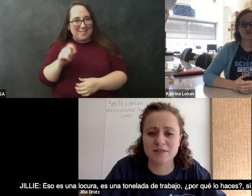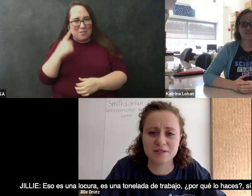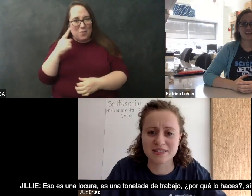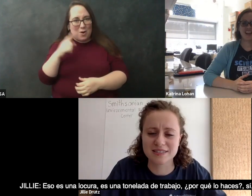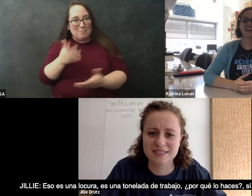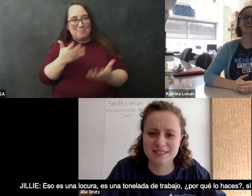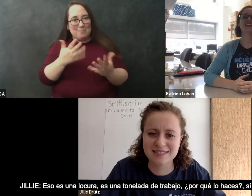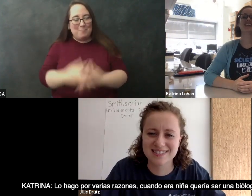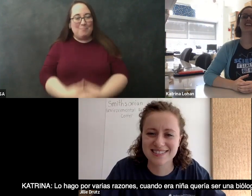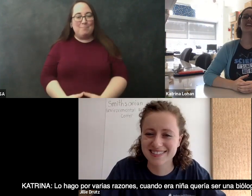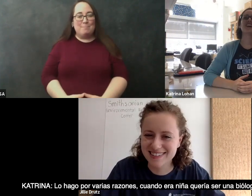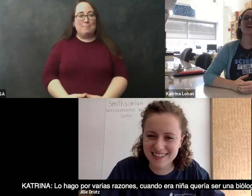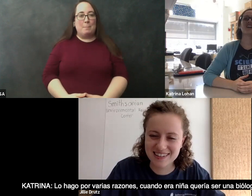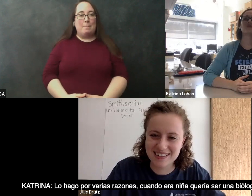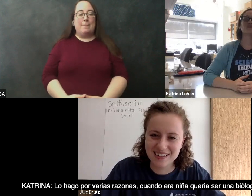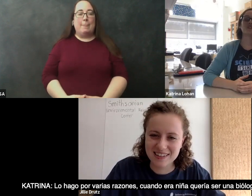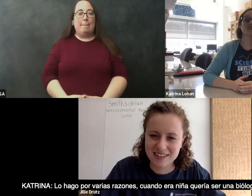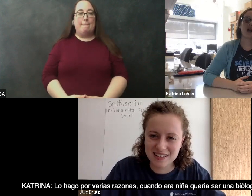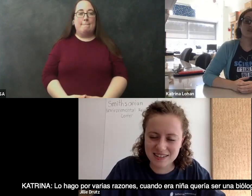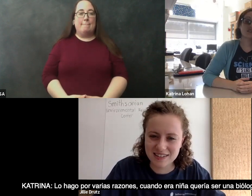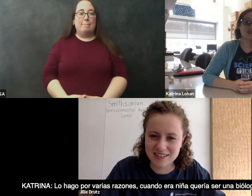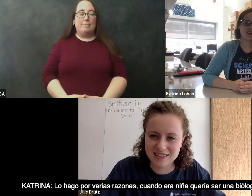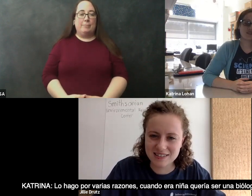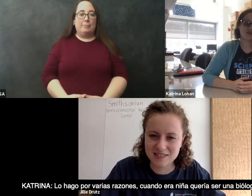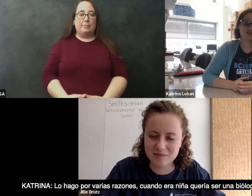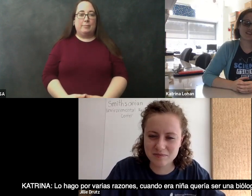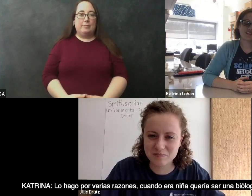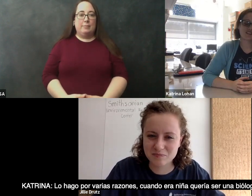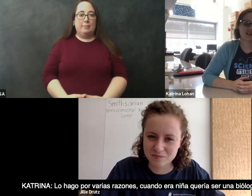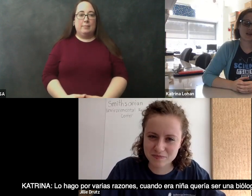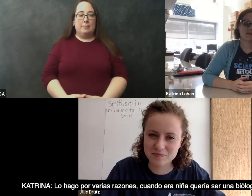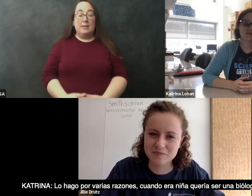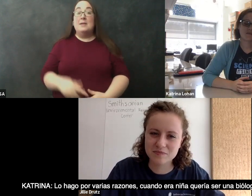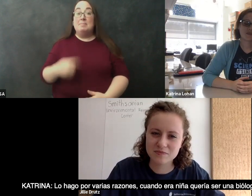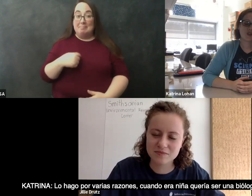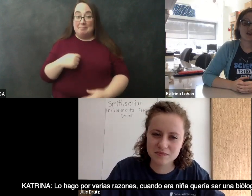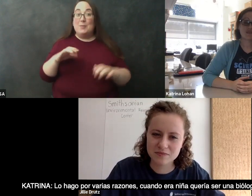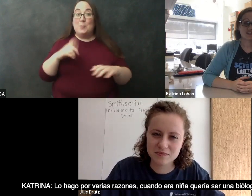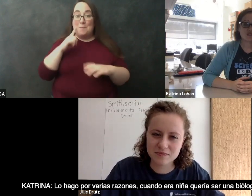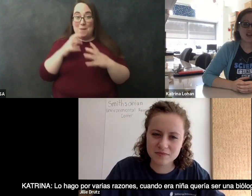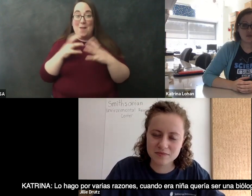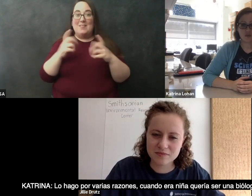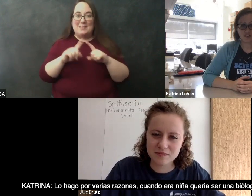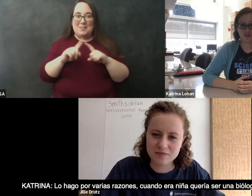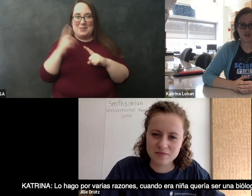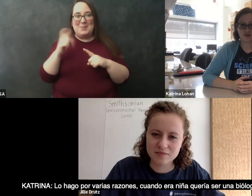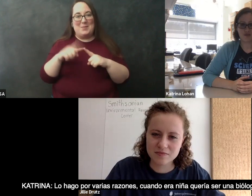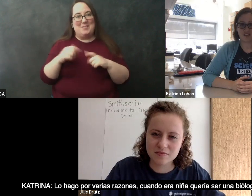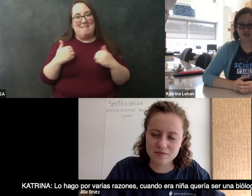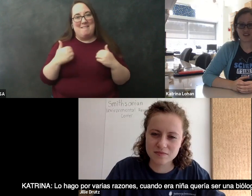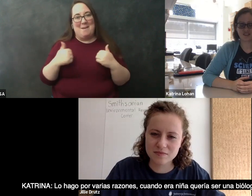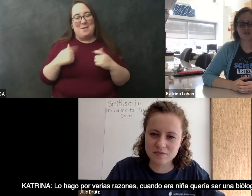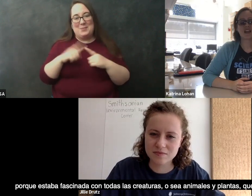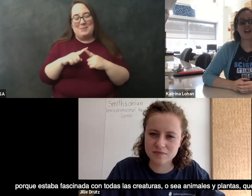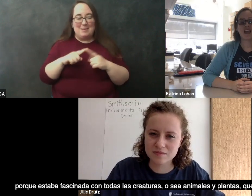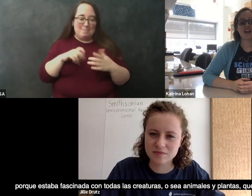for it why do you do this um well so i do this for a lot of different reasons um when i was little i really wanted to be a marine